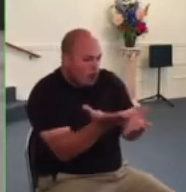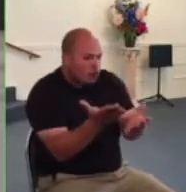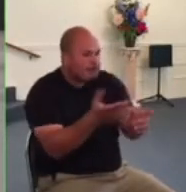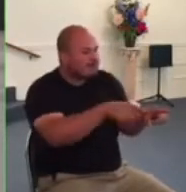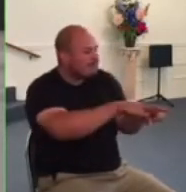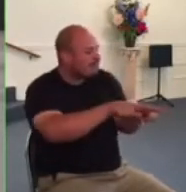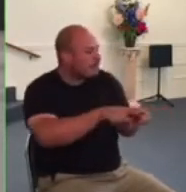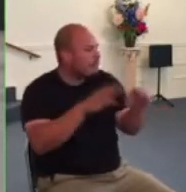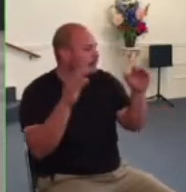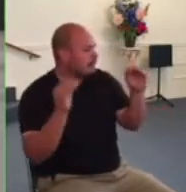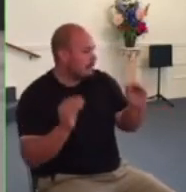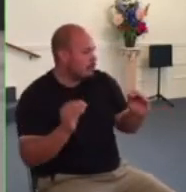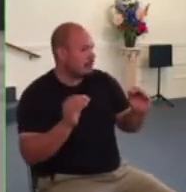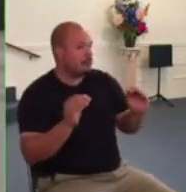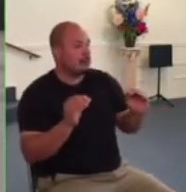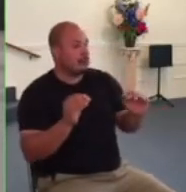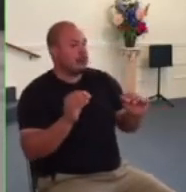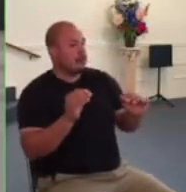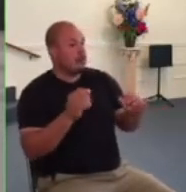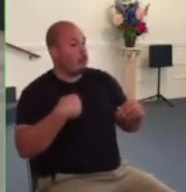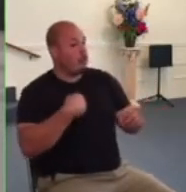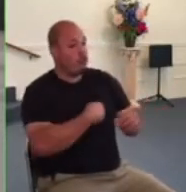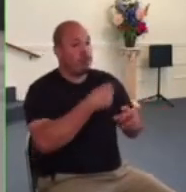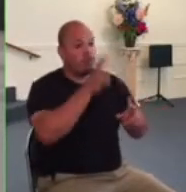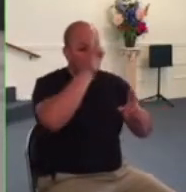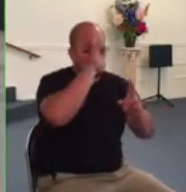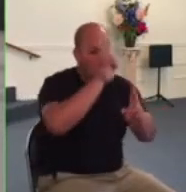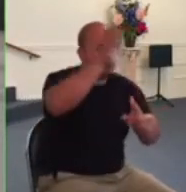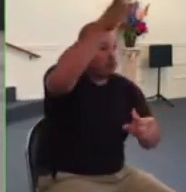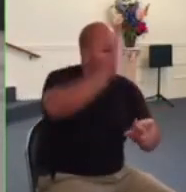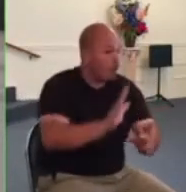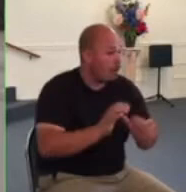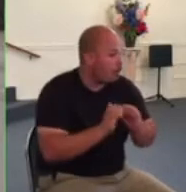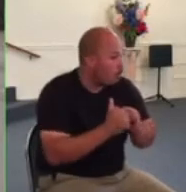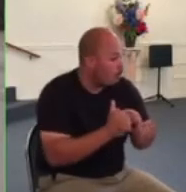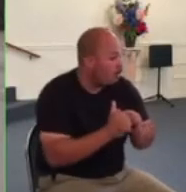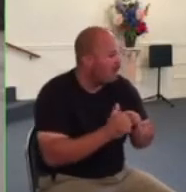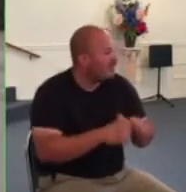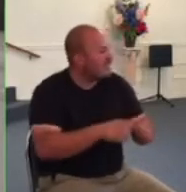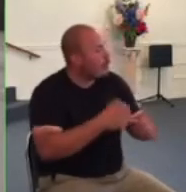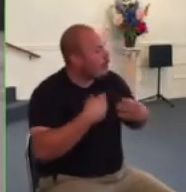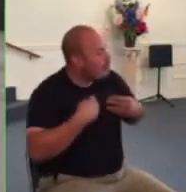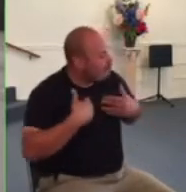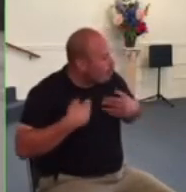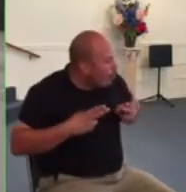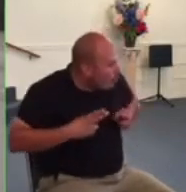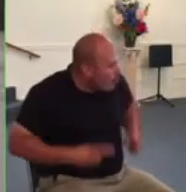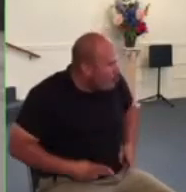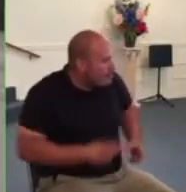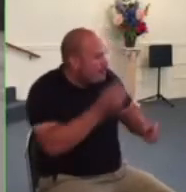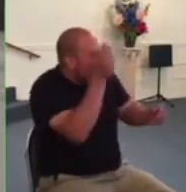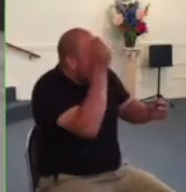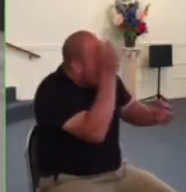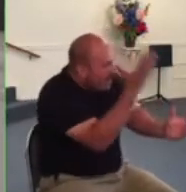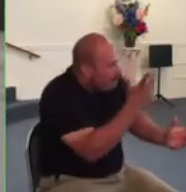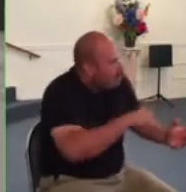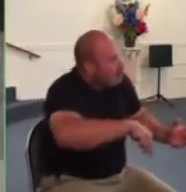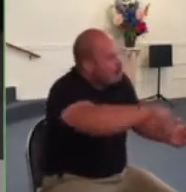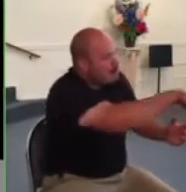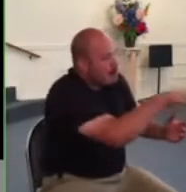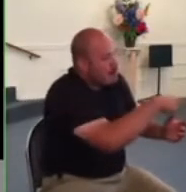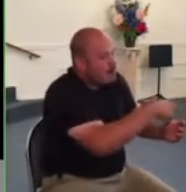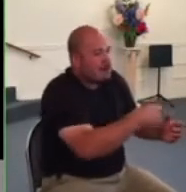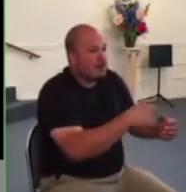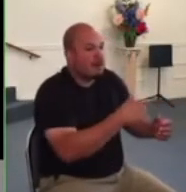we honor god by obeying the human authorities in our lives peter writes submit yourselves for the lord's sake